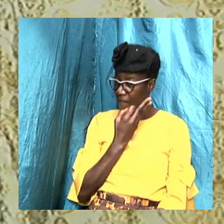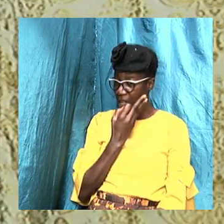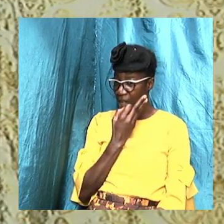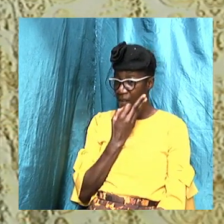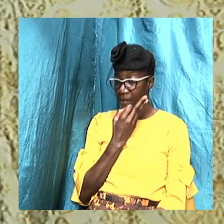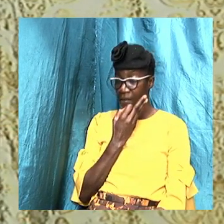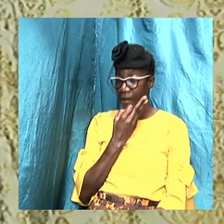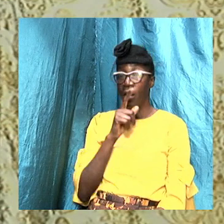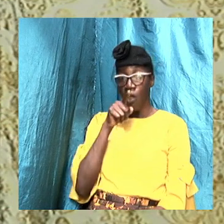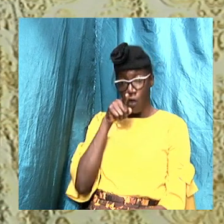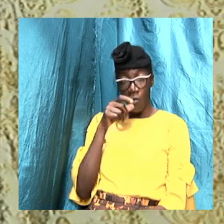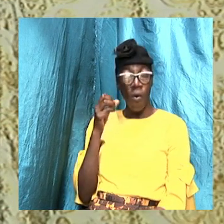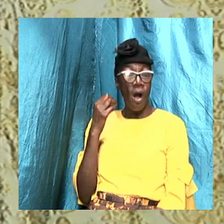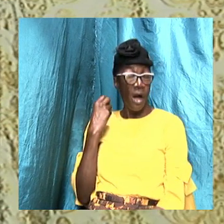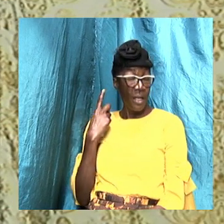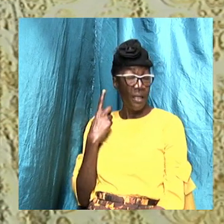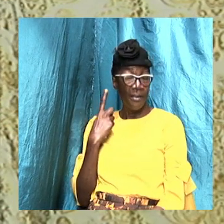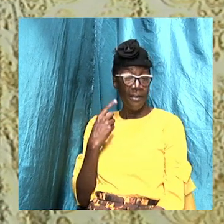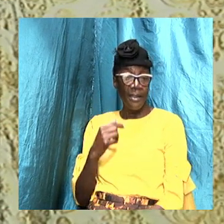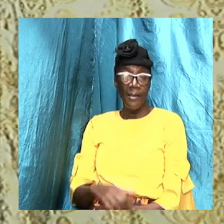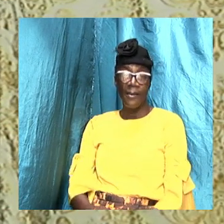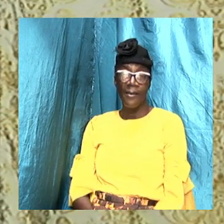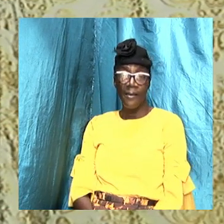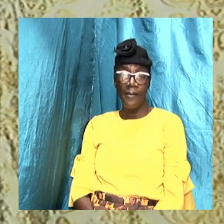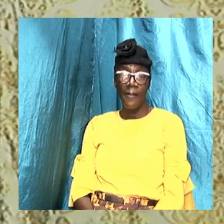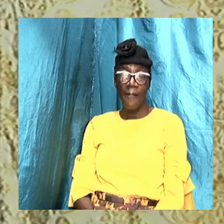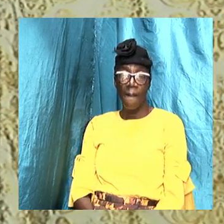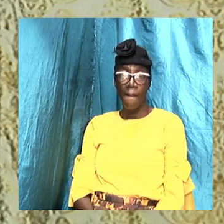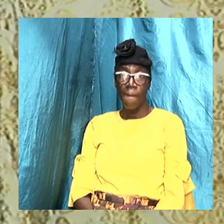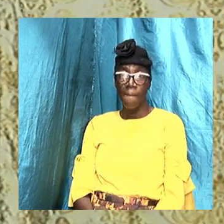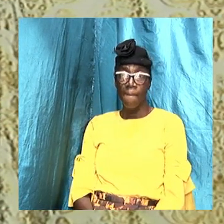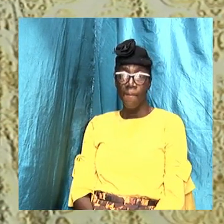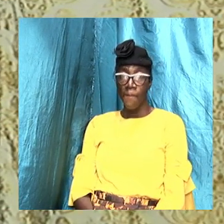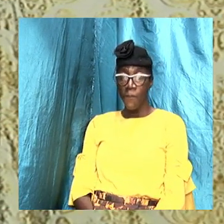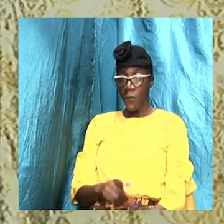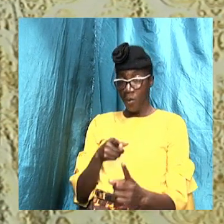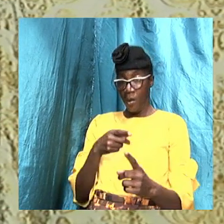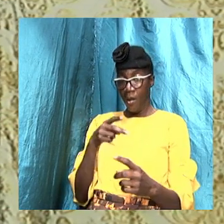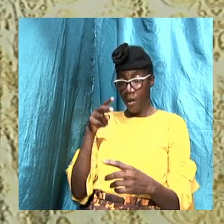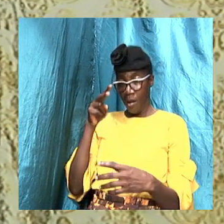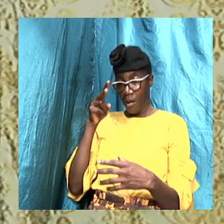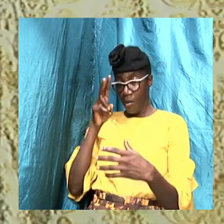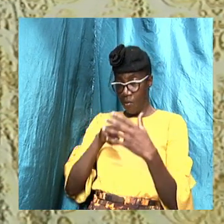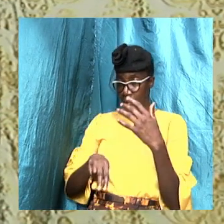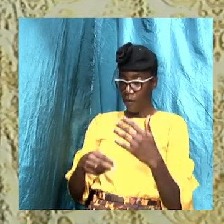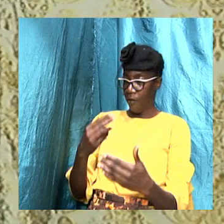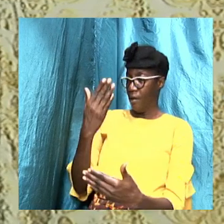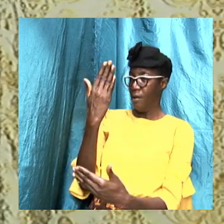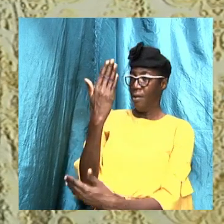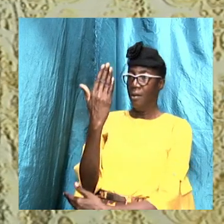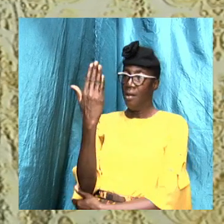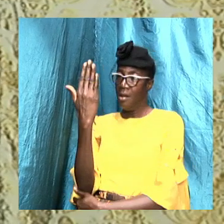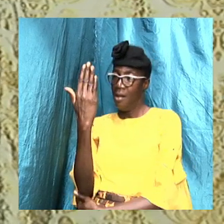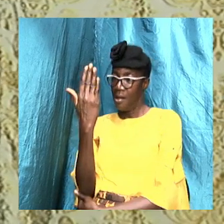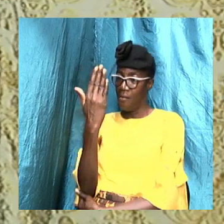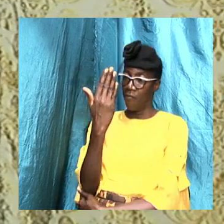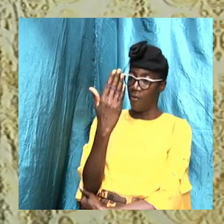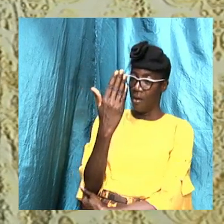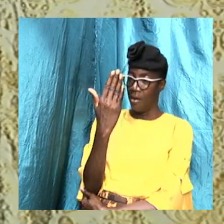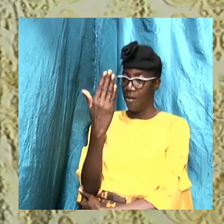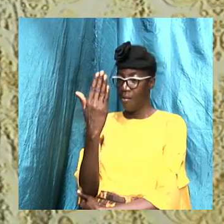we can understand. I watched a video about a day ago,